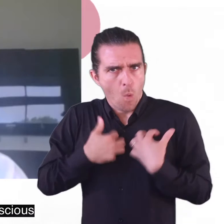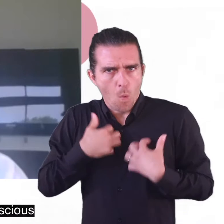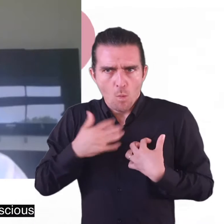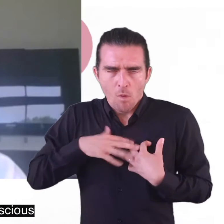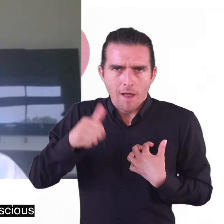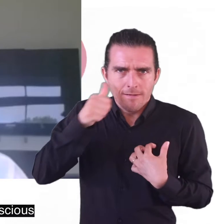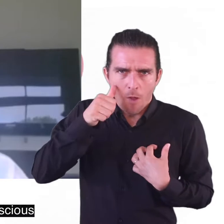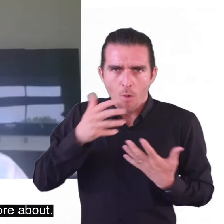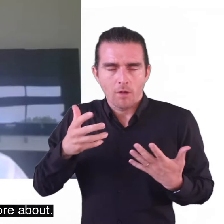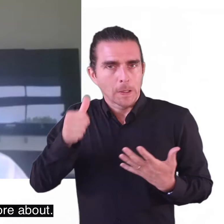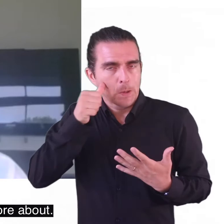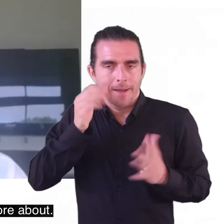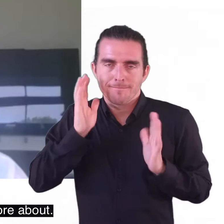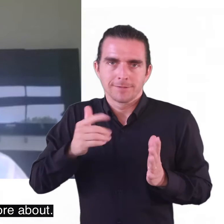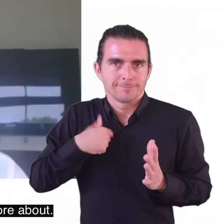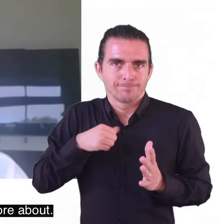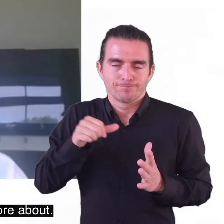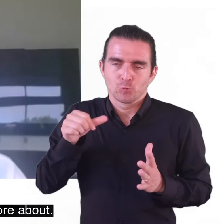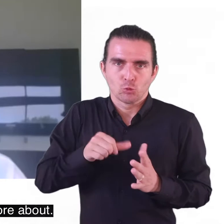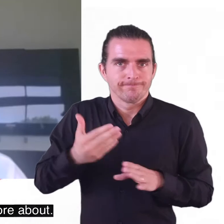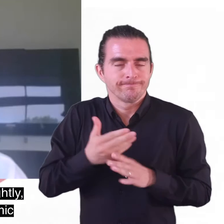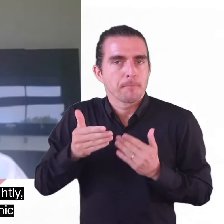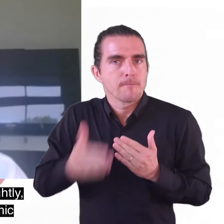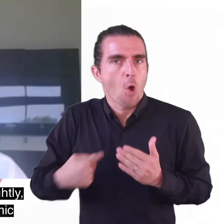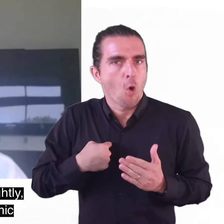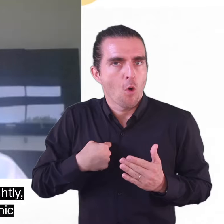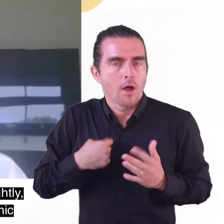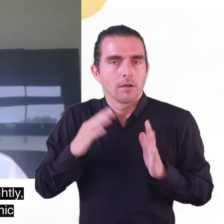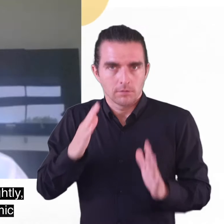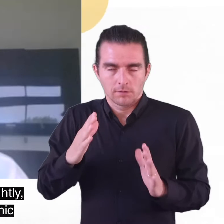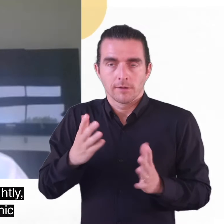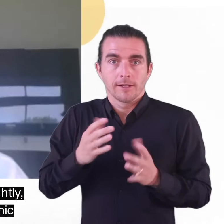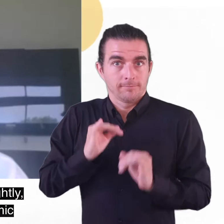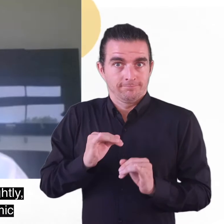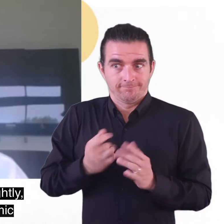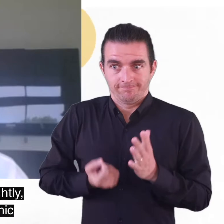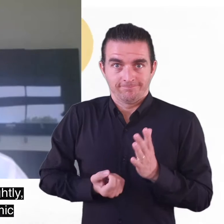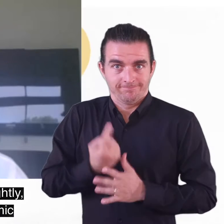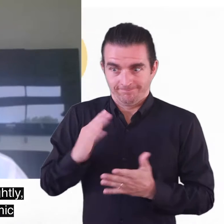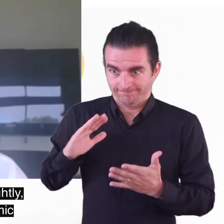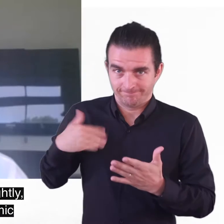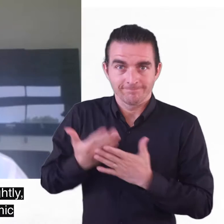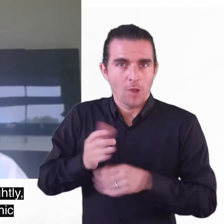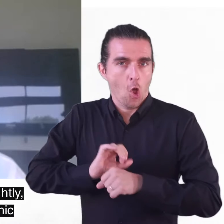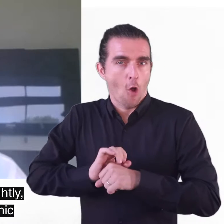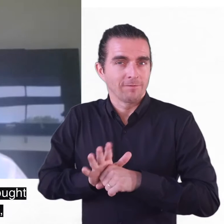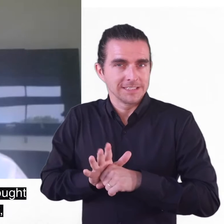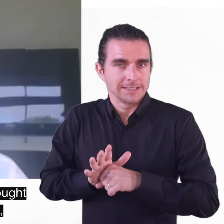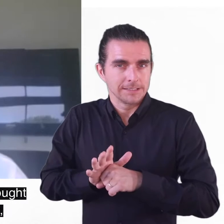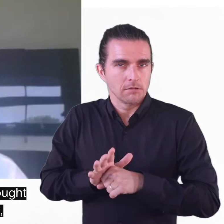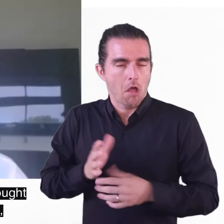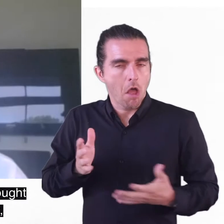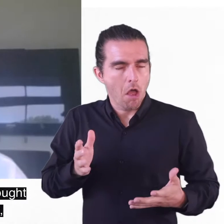it's one that i'm very conscious that we need to be doing more about um and i think actually slightly ironically the pandemic